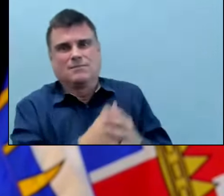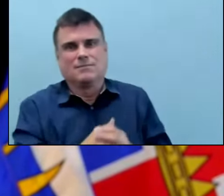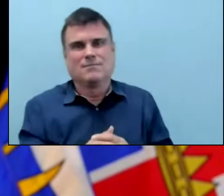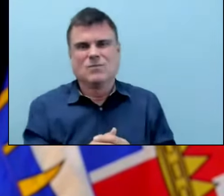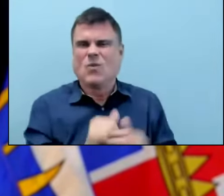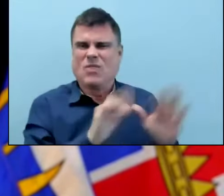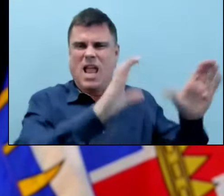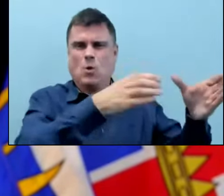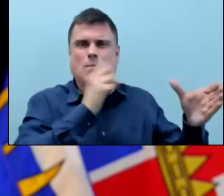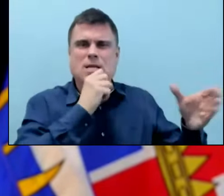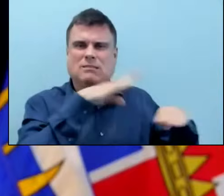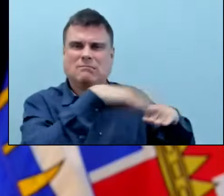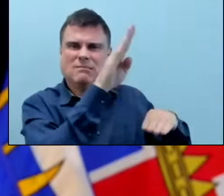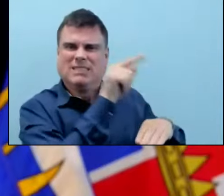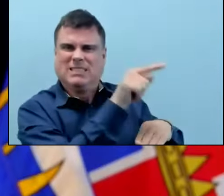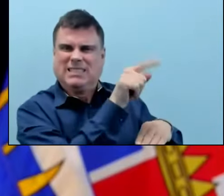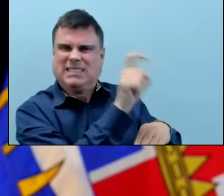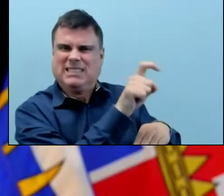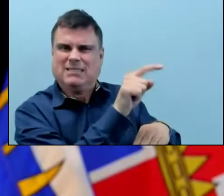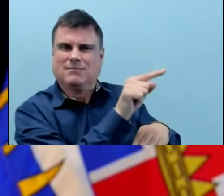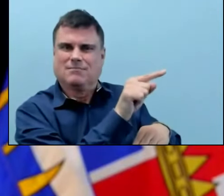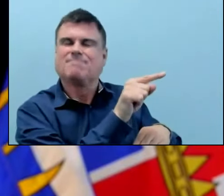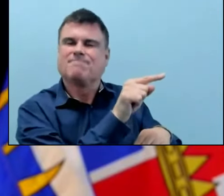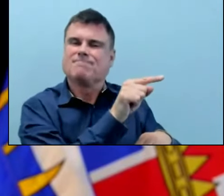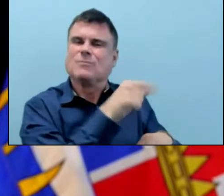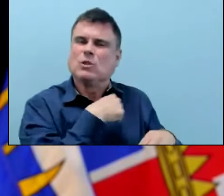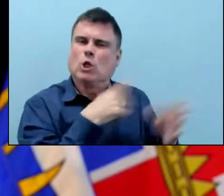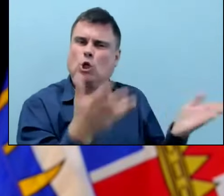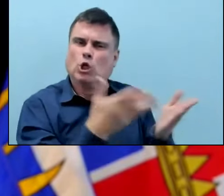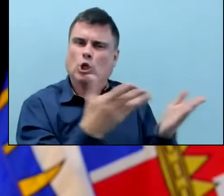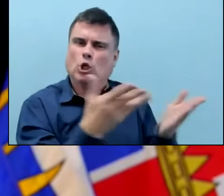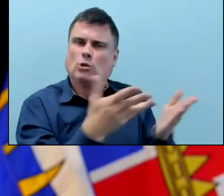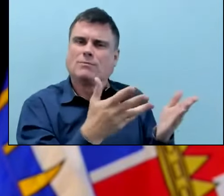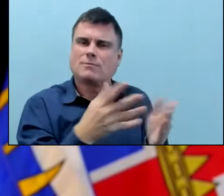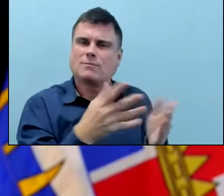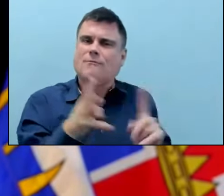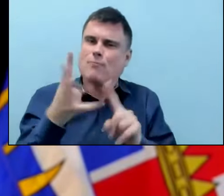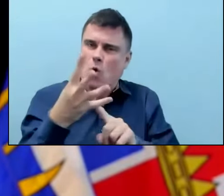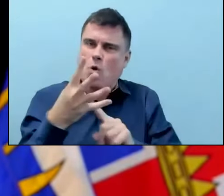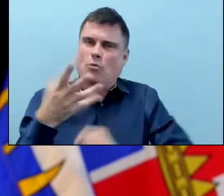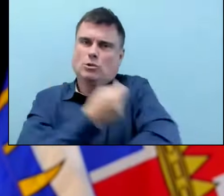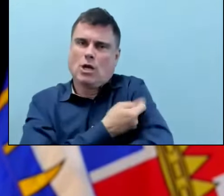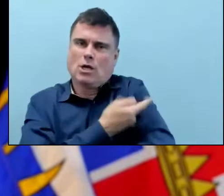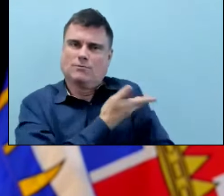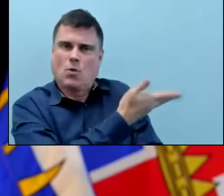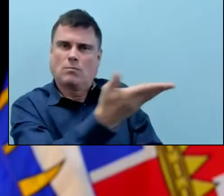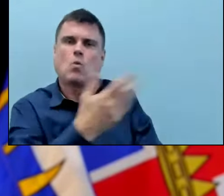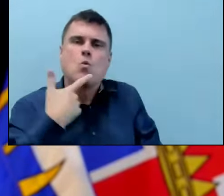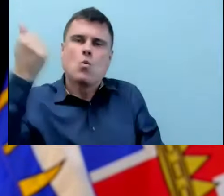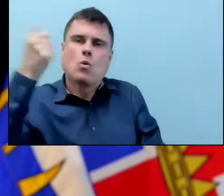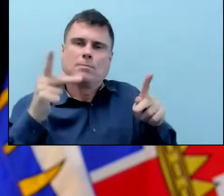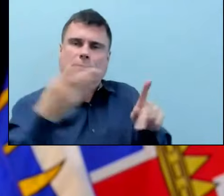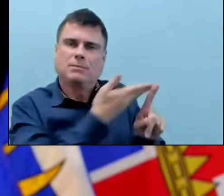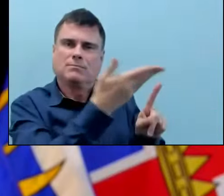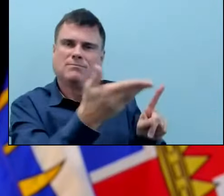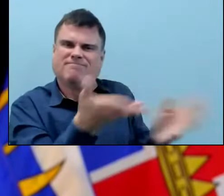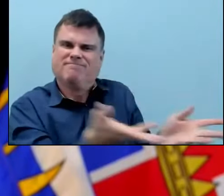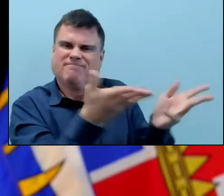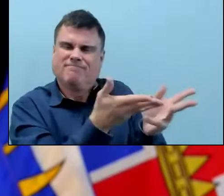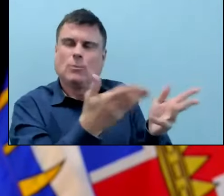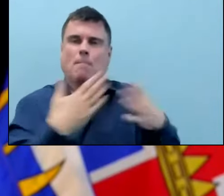we need to get that extra booster dose in to bump up their antibodies, bump up that cell-mediated